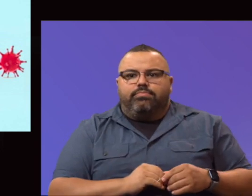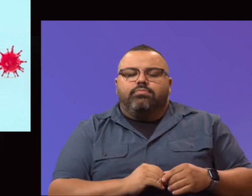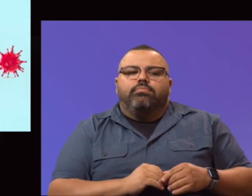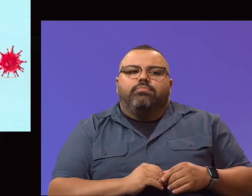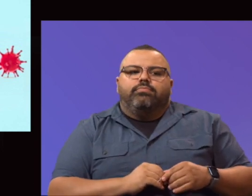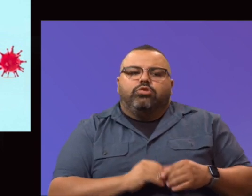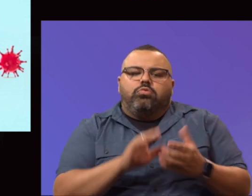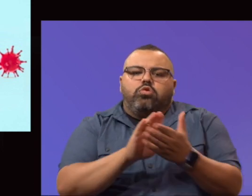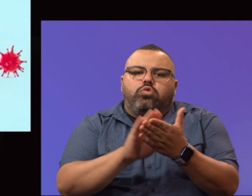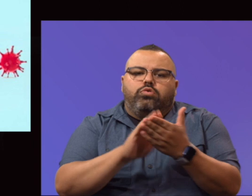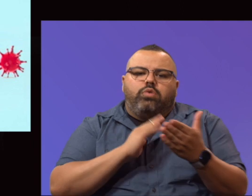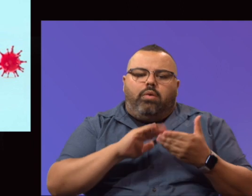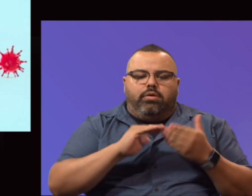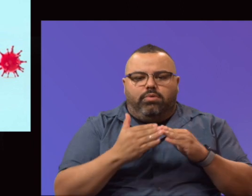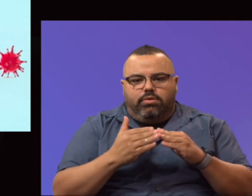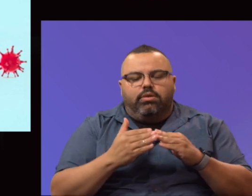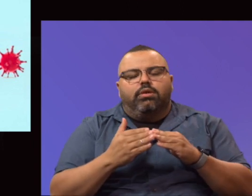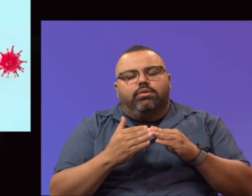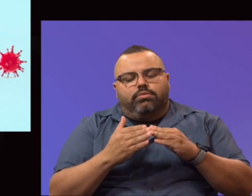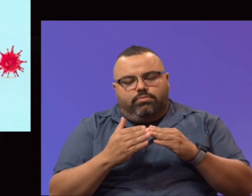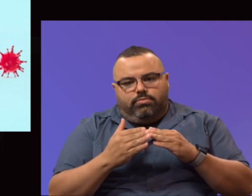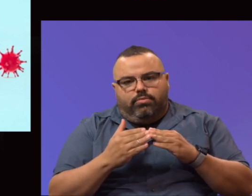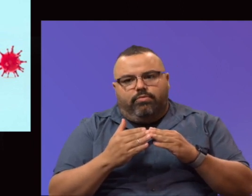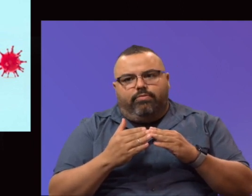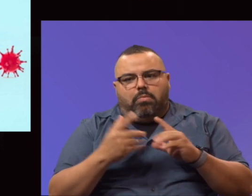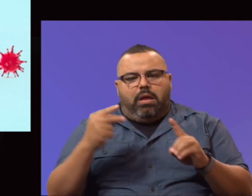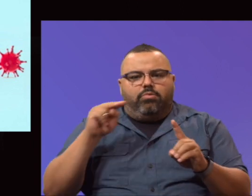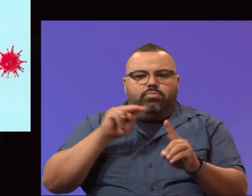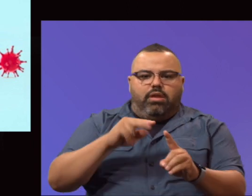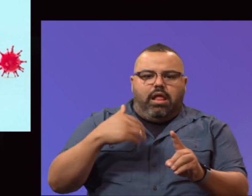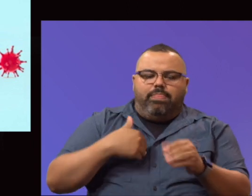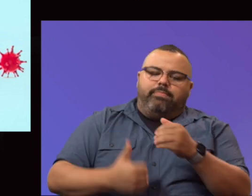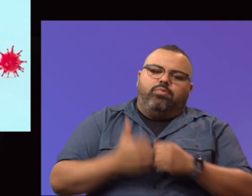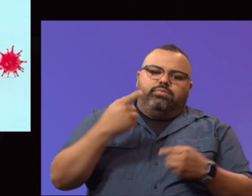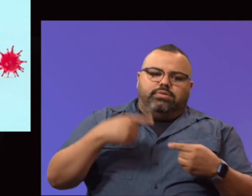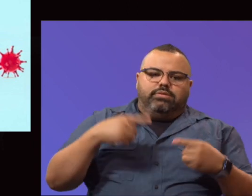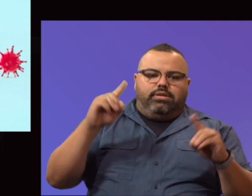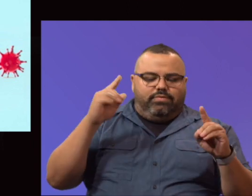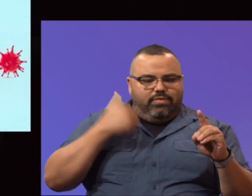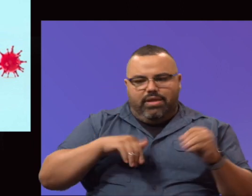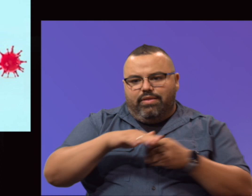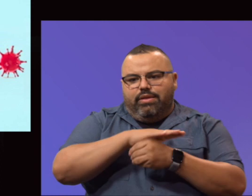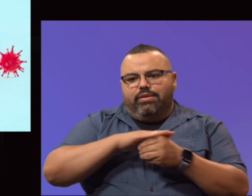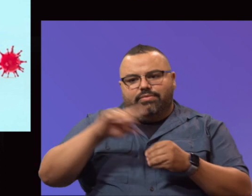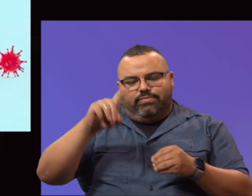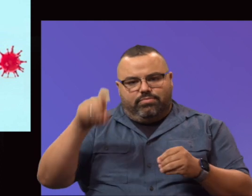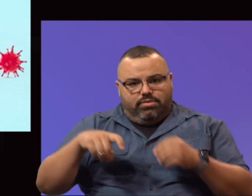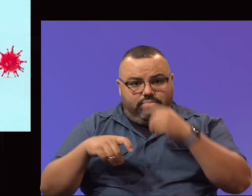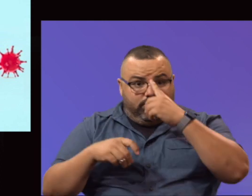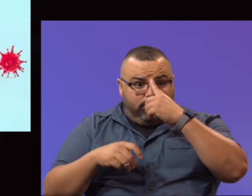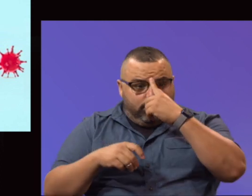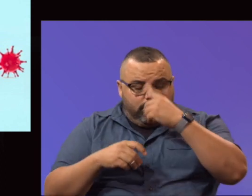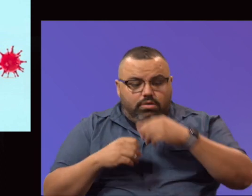So kudos to our community from my vantage point has had the most successful of any of the counties in the state of Texas. And